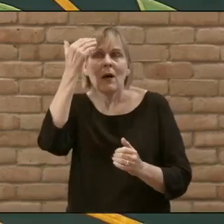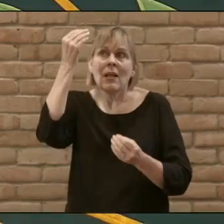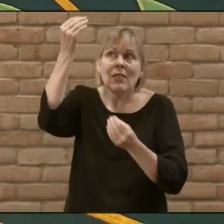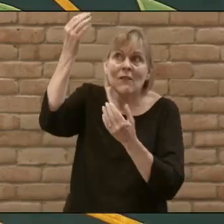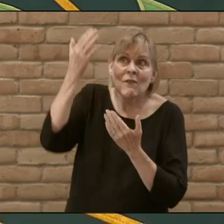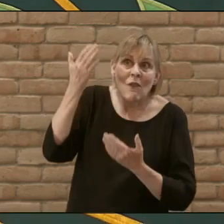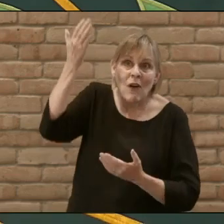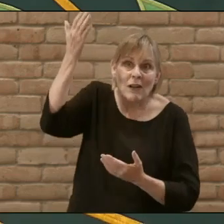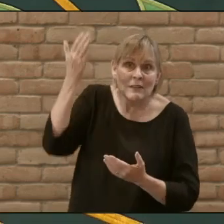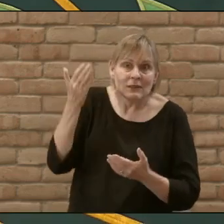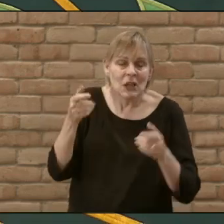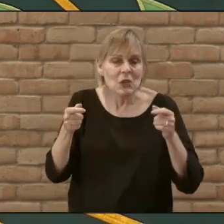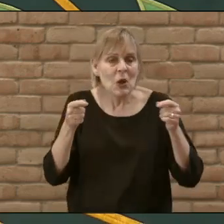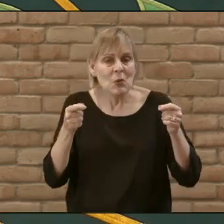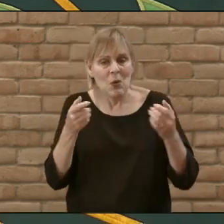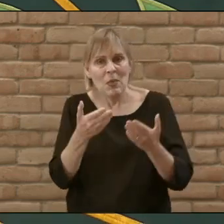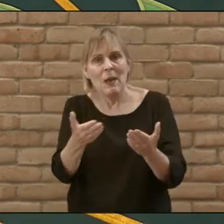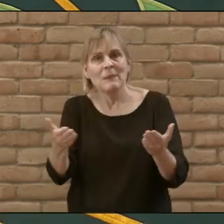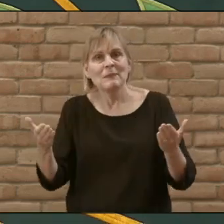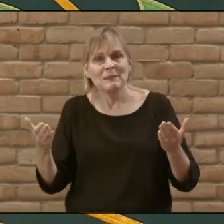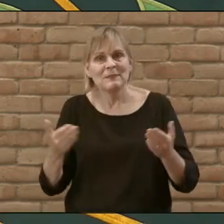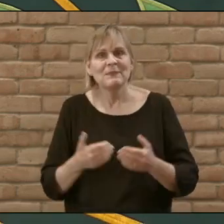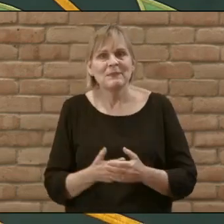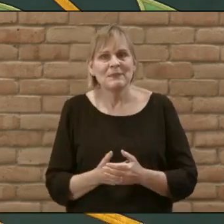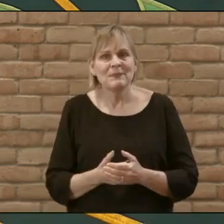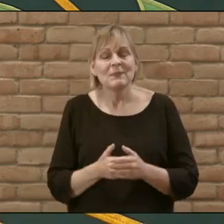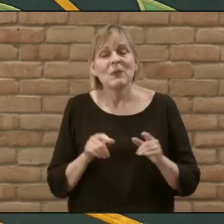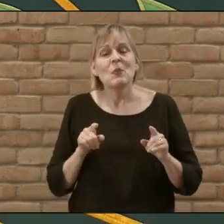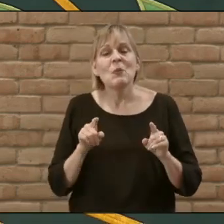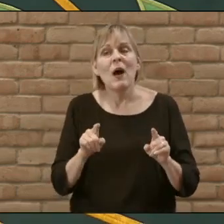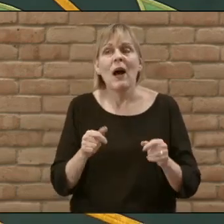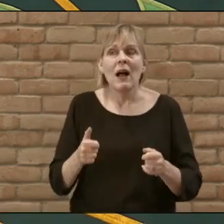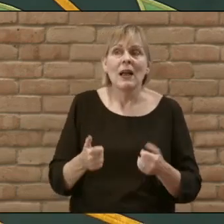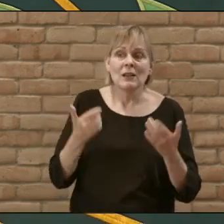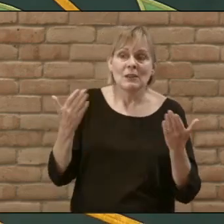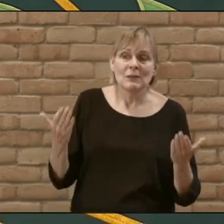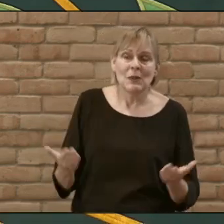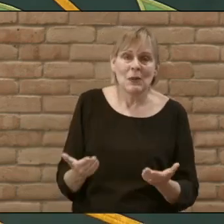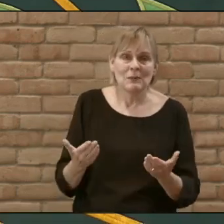him who ruled them while he dwelt below